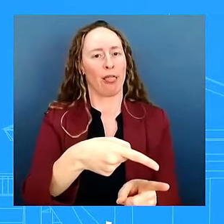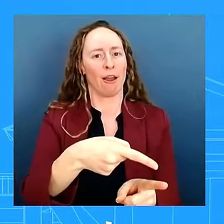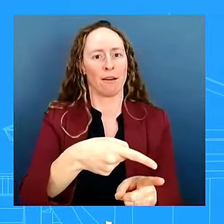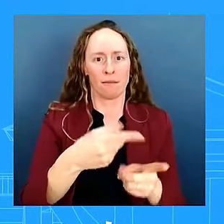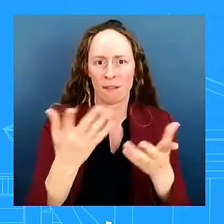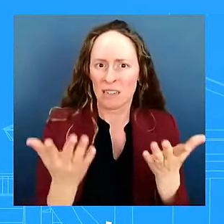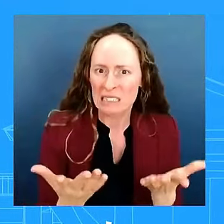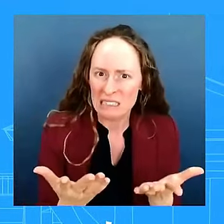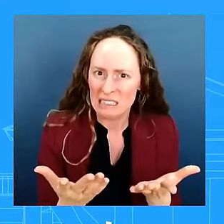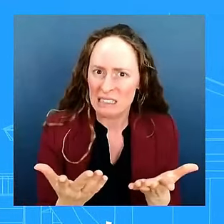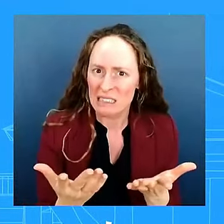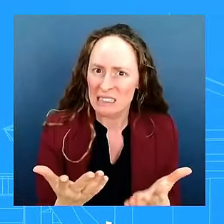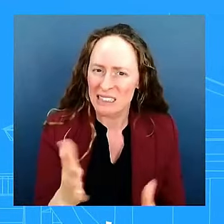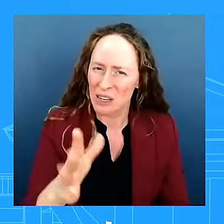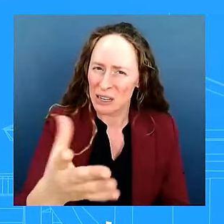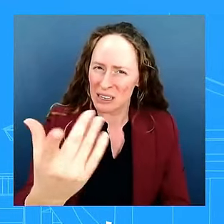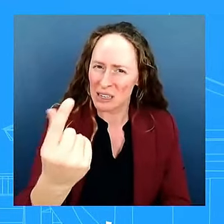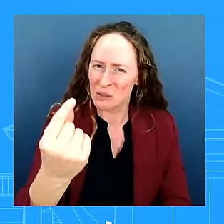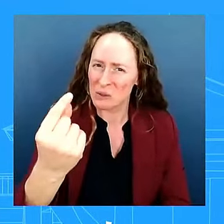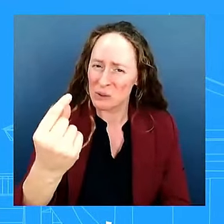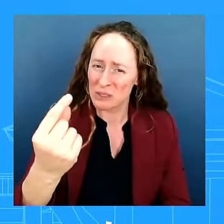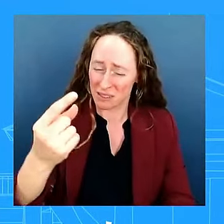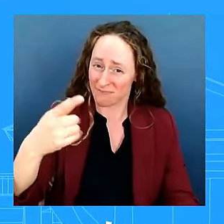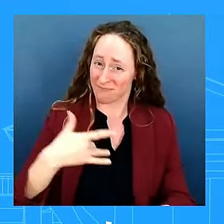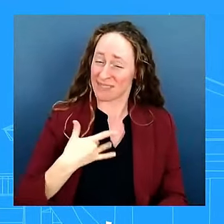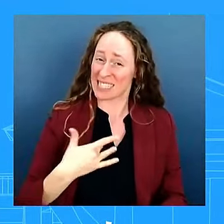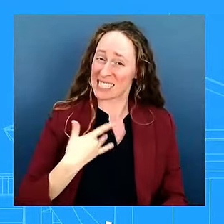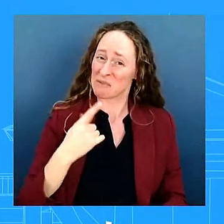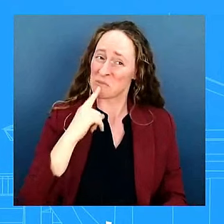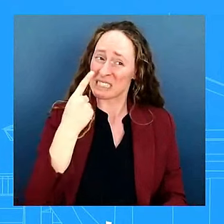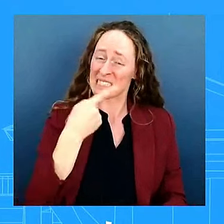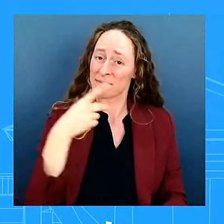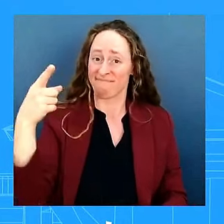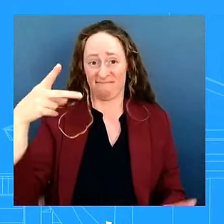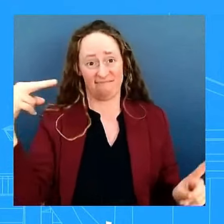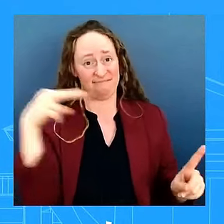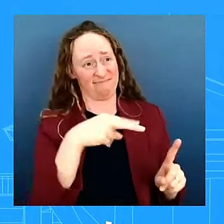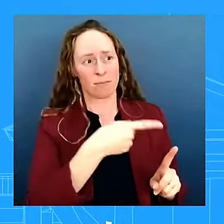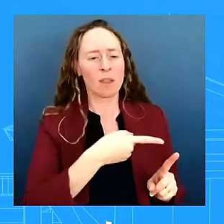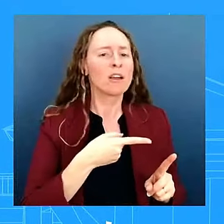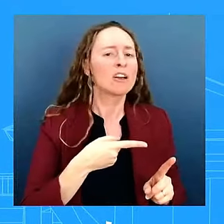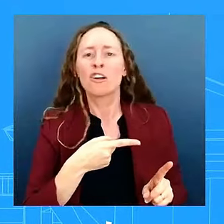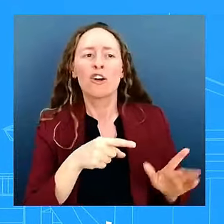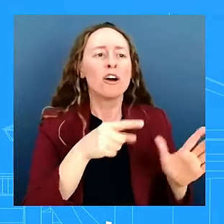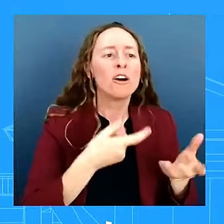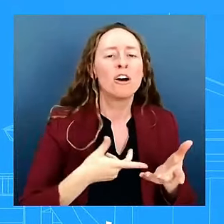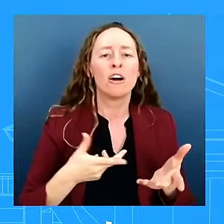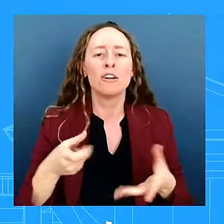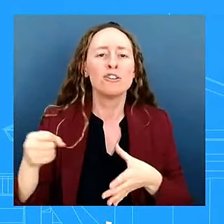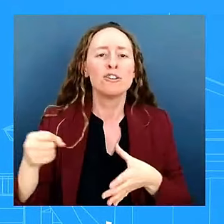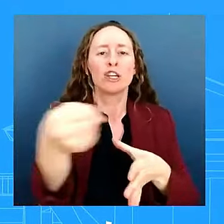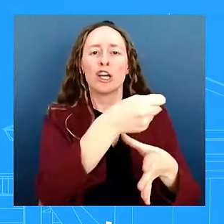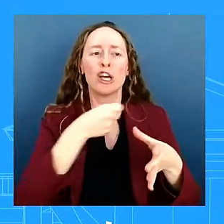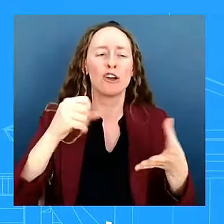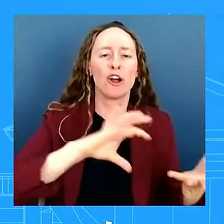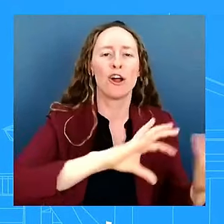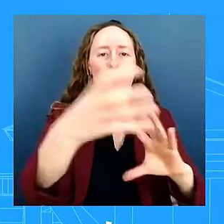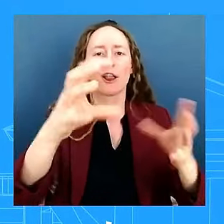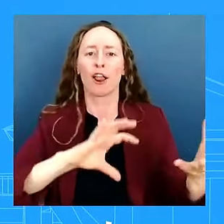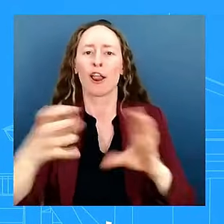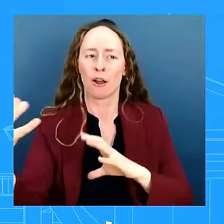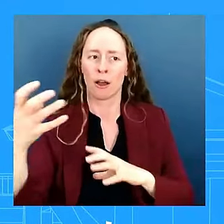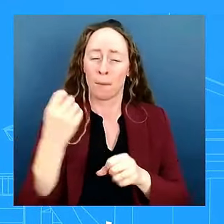so look i want to be super mindful uh we are aware of the reports of a bombing threat as you just stated in springfield